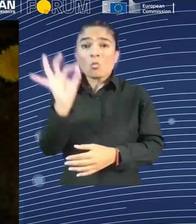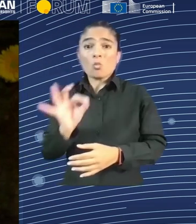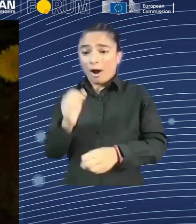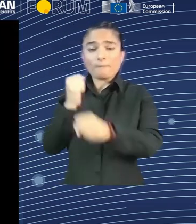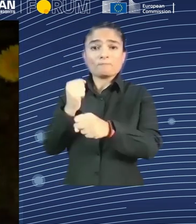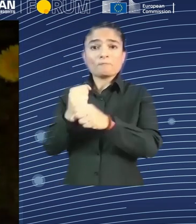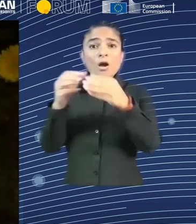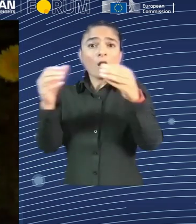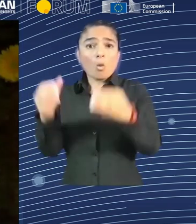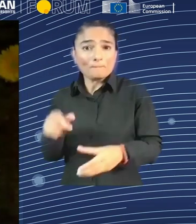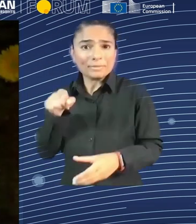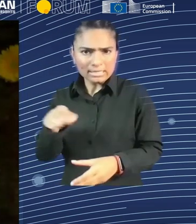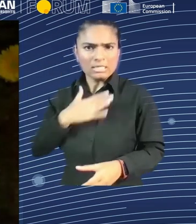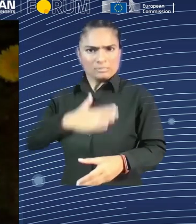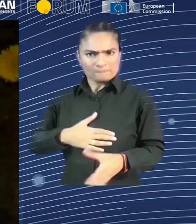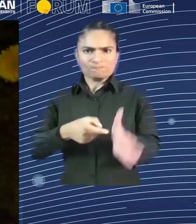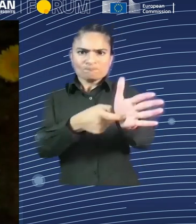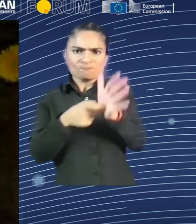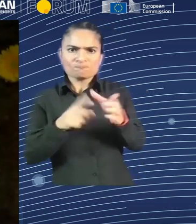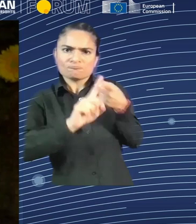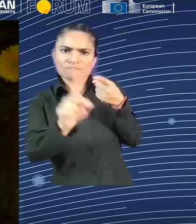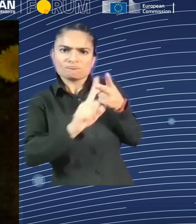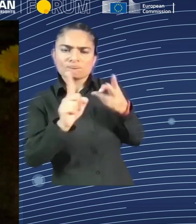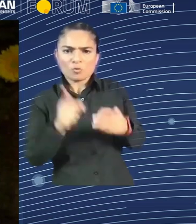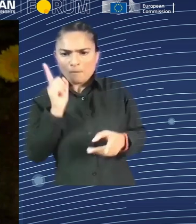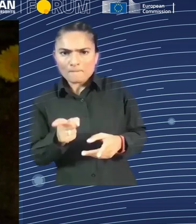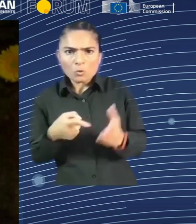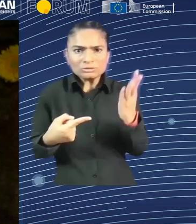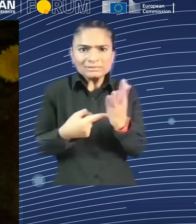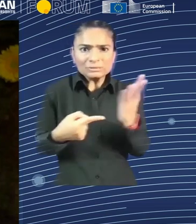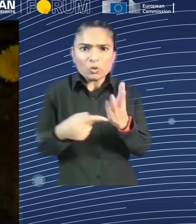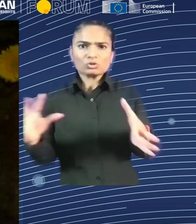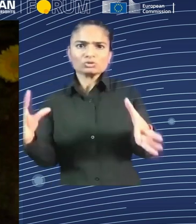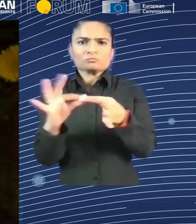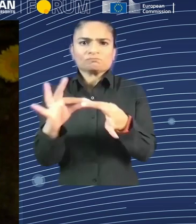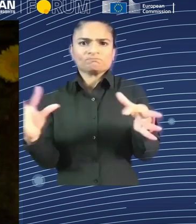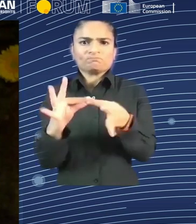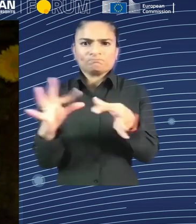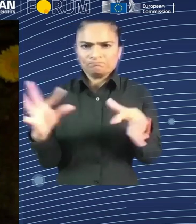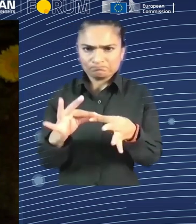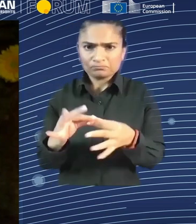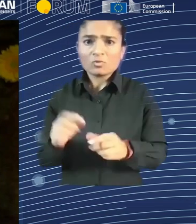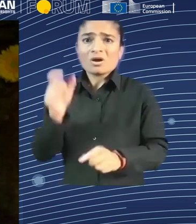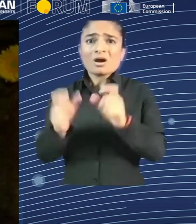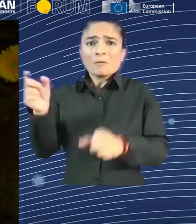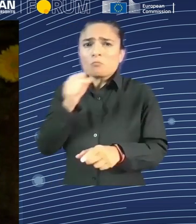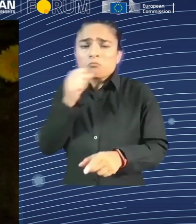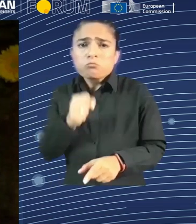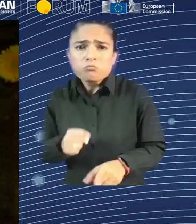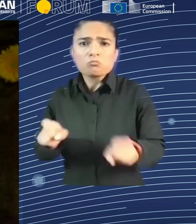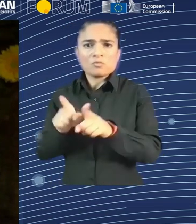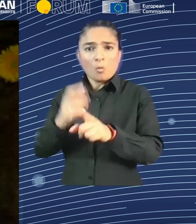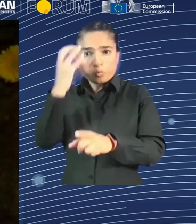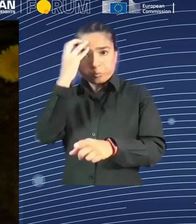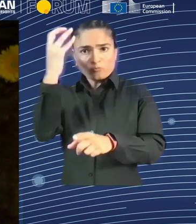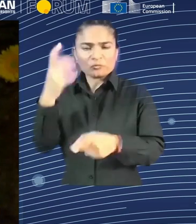in new technologies to maintain and improve the quality of life of other people. In the environment, we use new